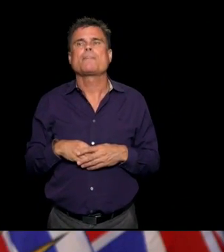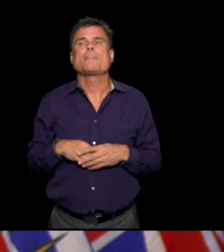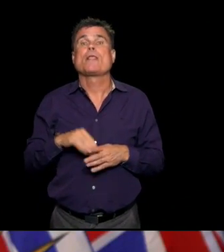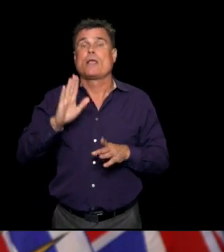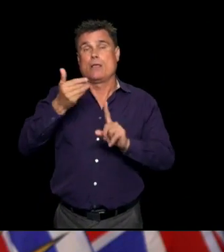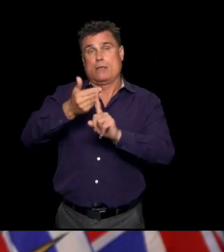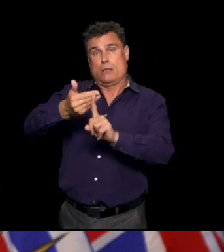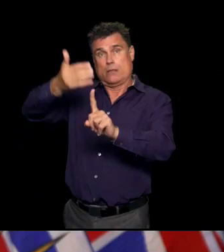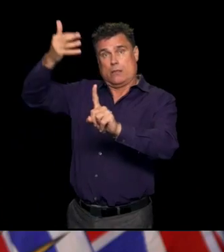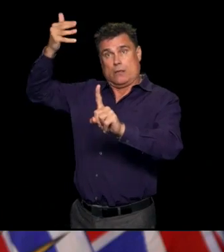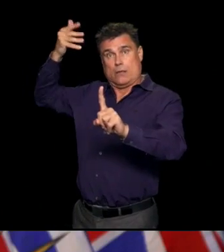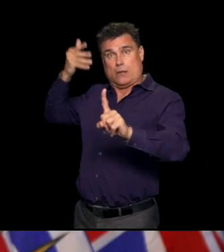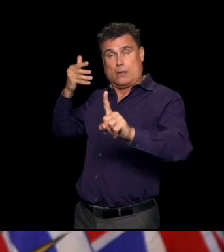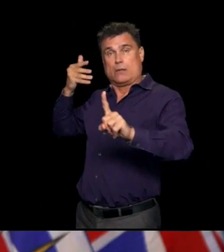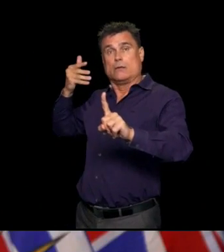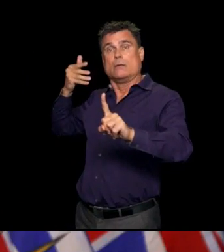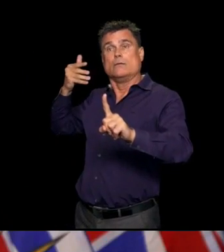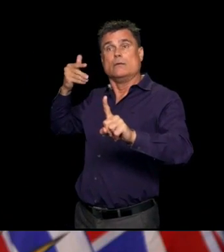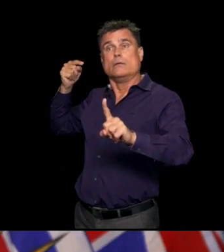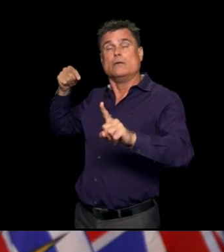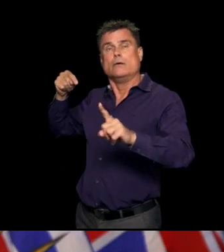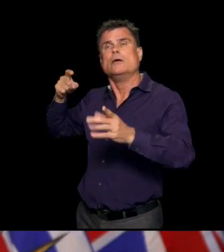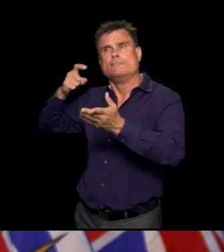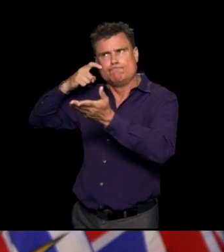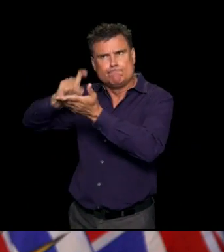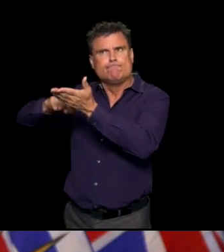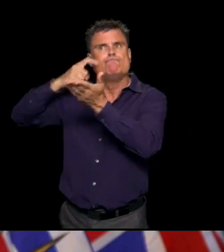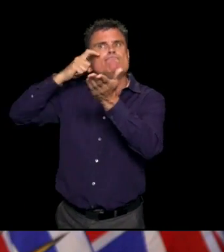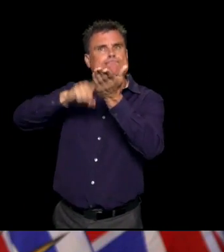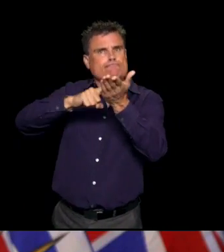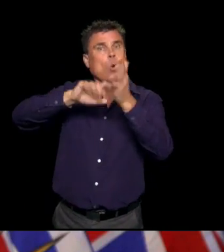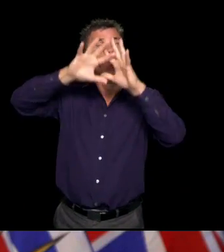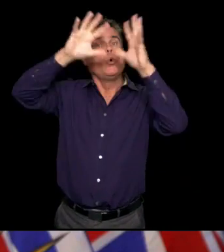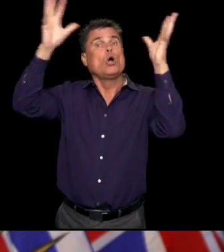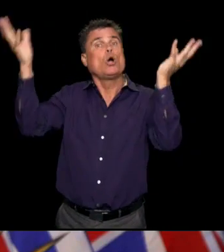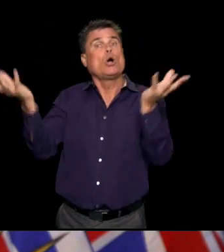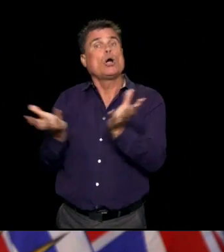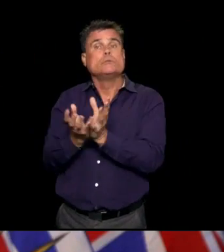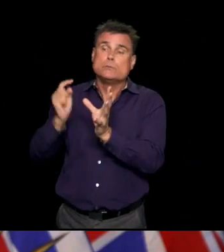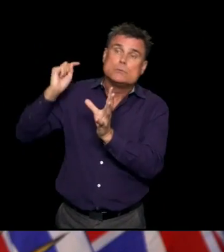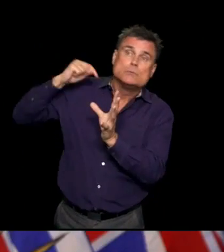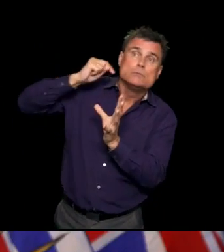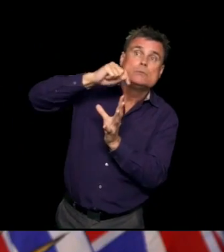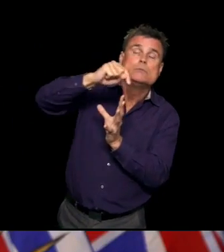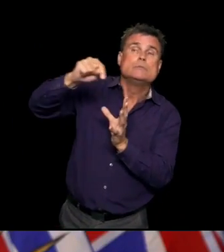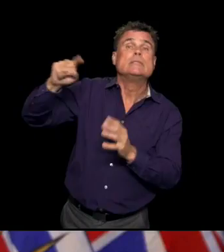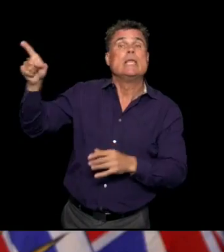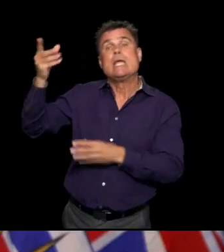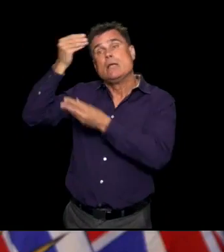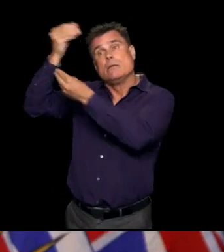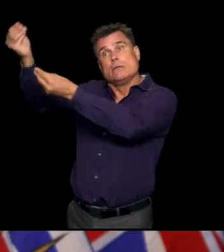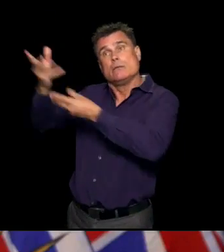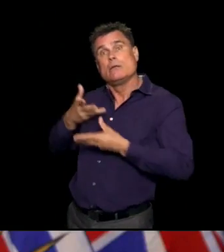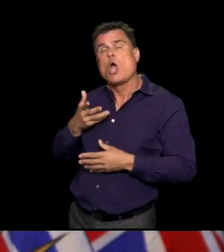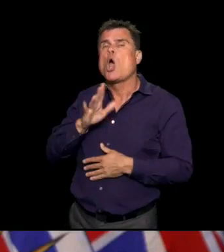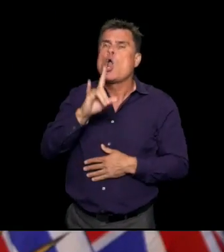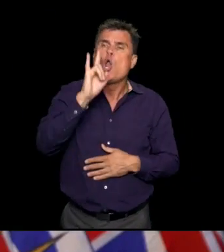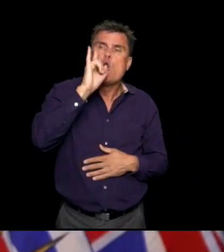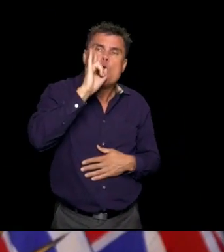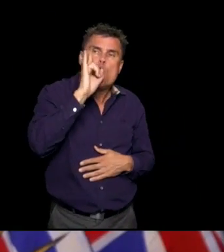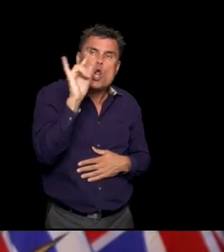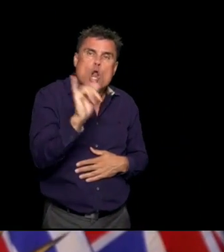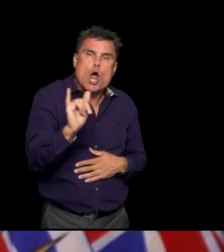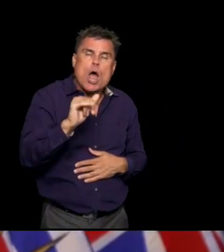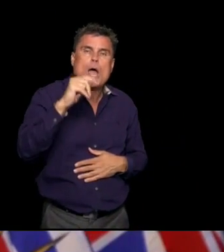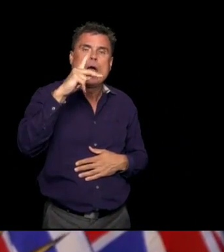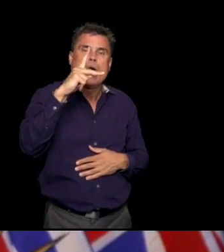identified in other communities around the world, we were went back and it was called a Kawasaki-like syndrome. So,